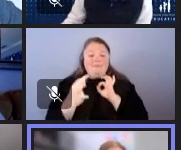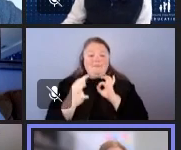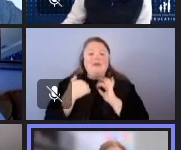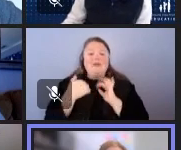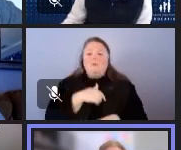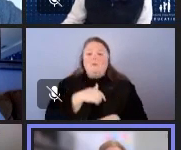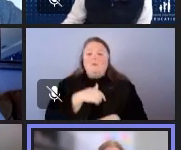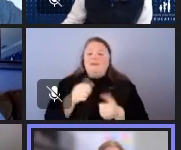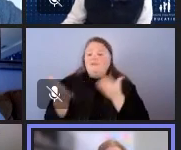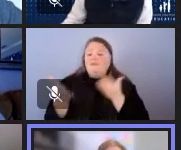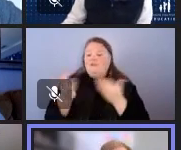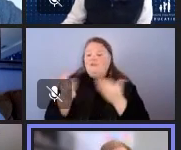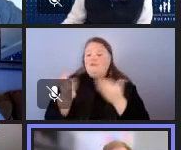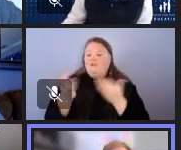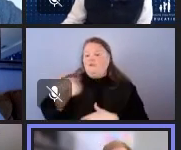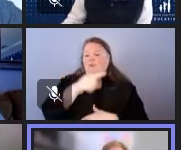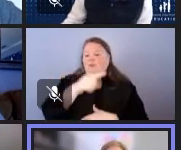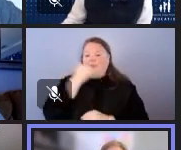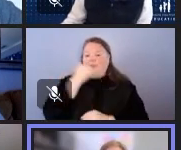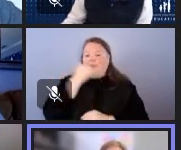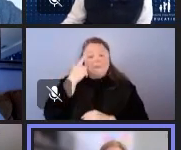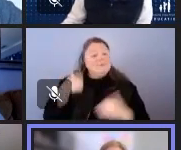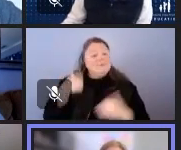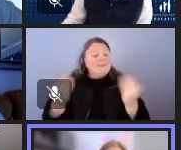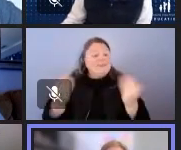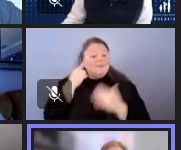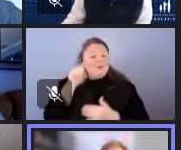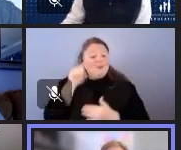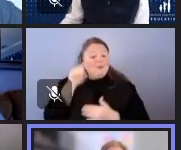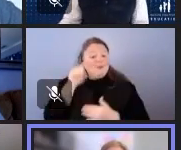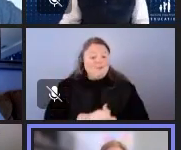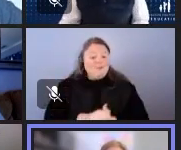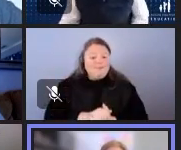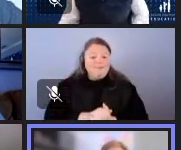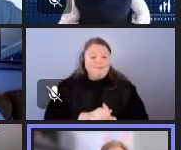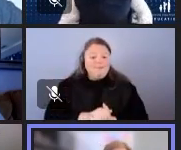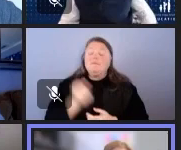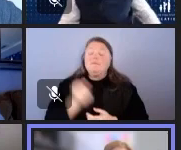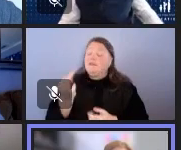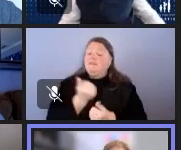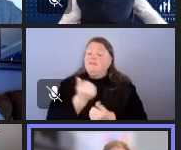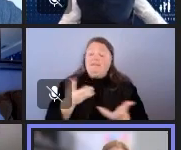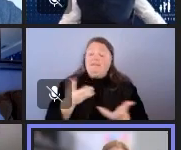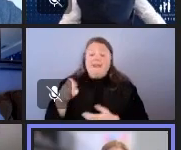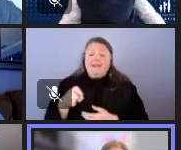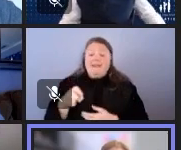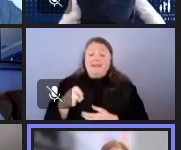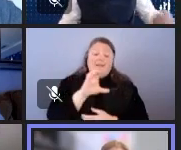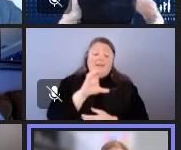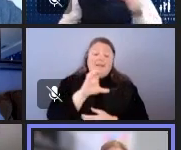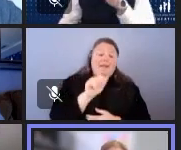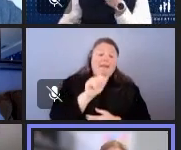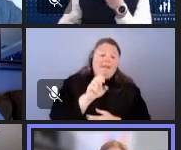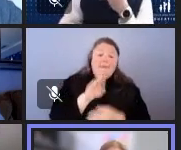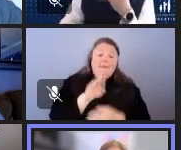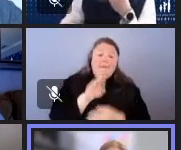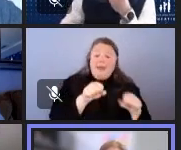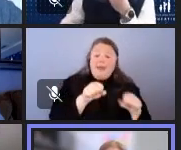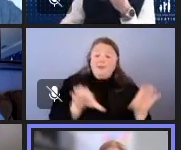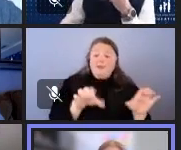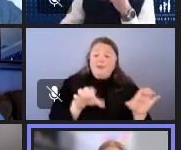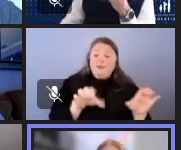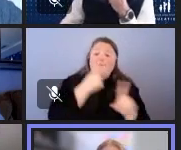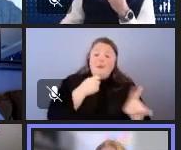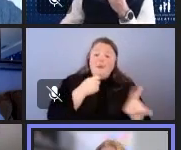to better serve you all because we're here for you. So if there's anything I can do for y'all, Caleb can do for y'all as the Division of